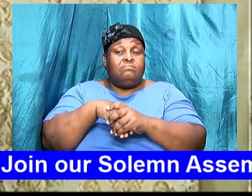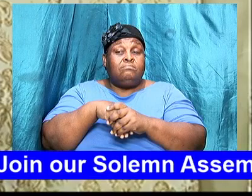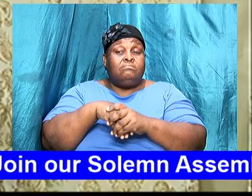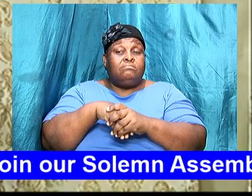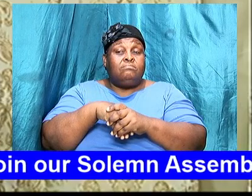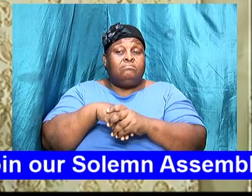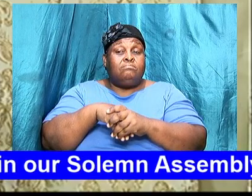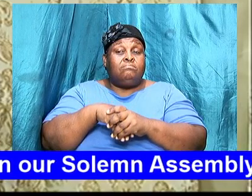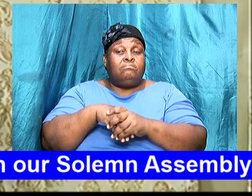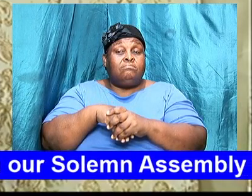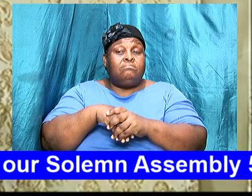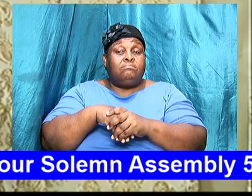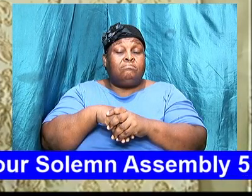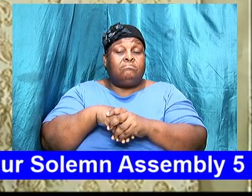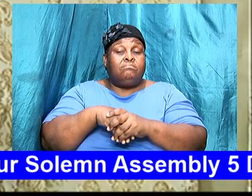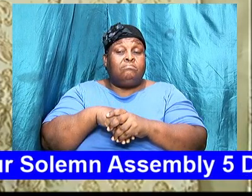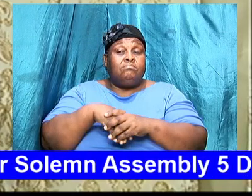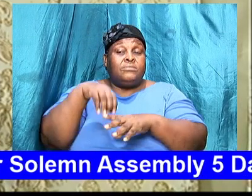and